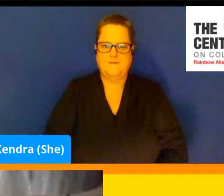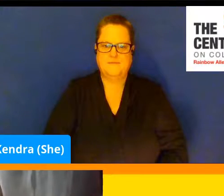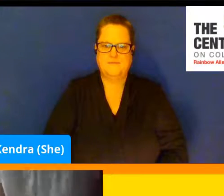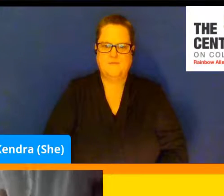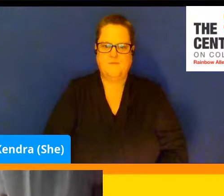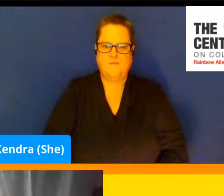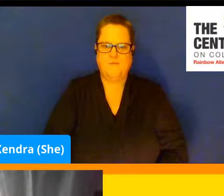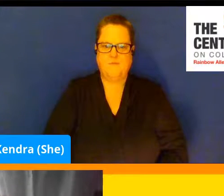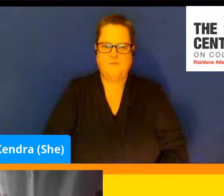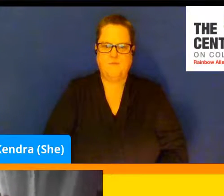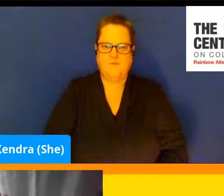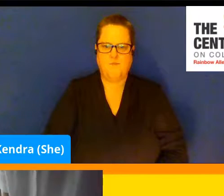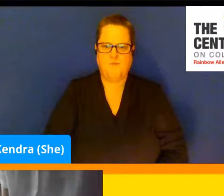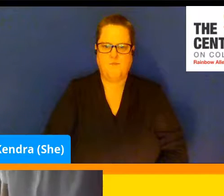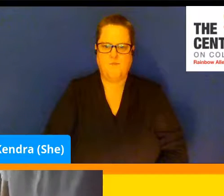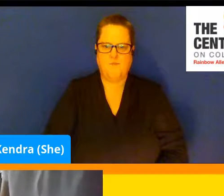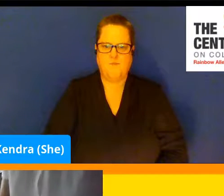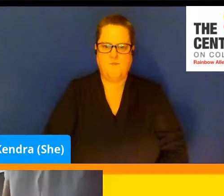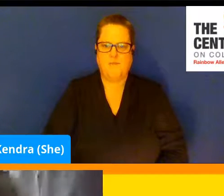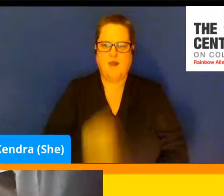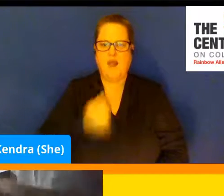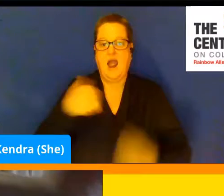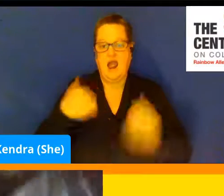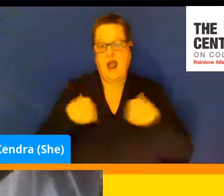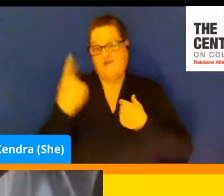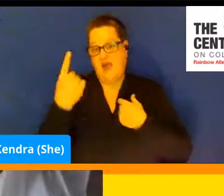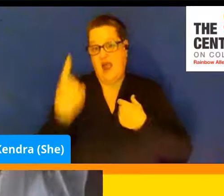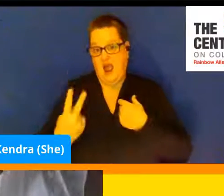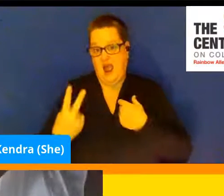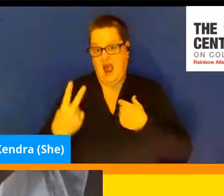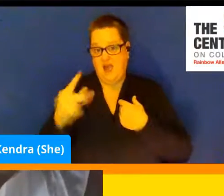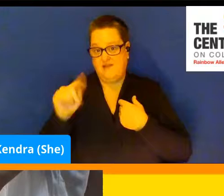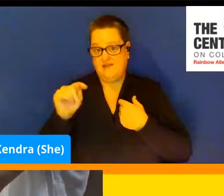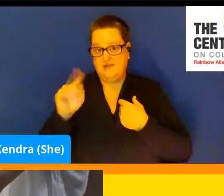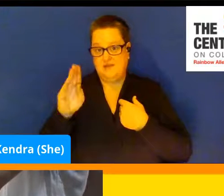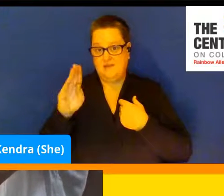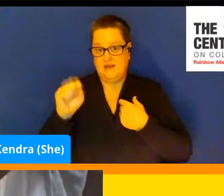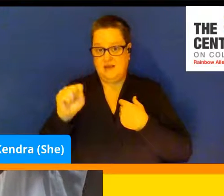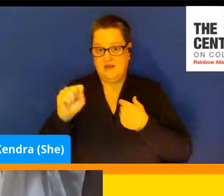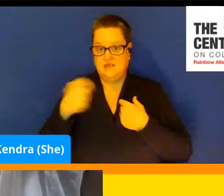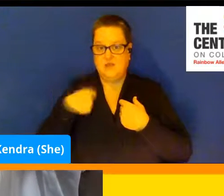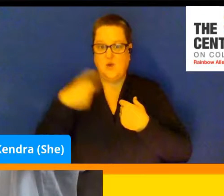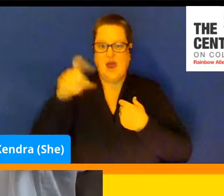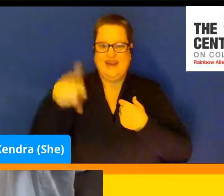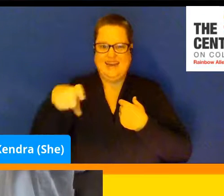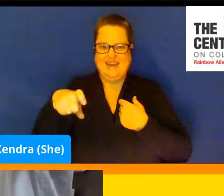So I've got a half tablespoon right here. So I'm need three of these.